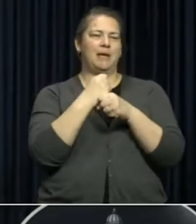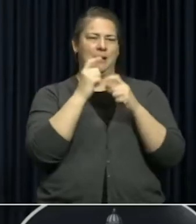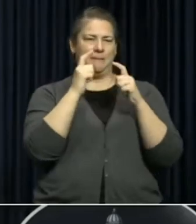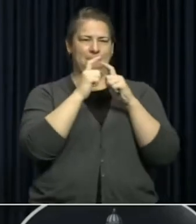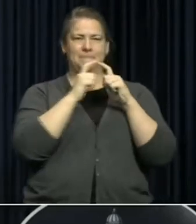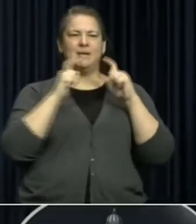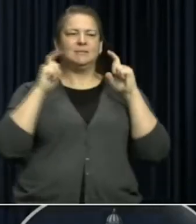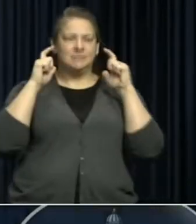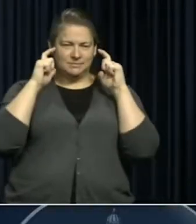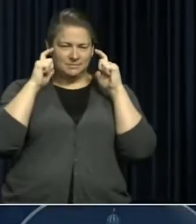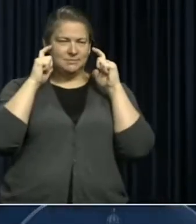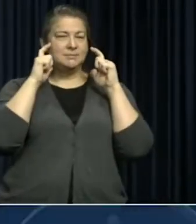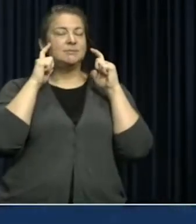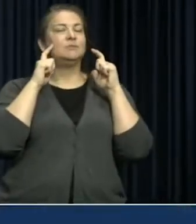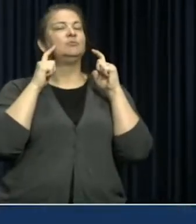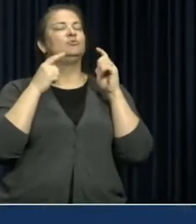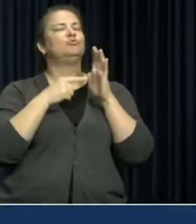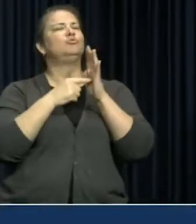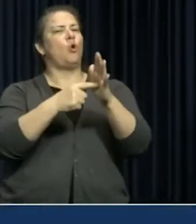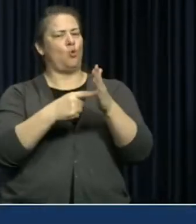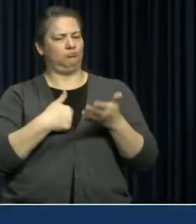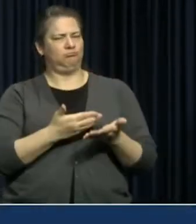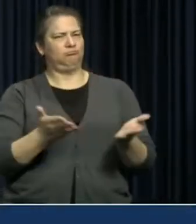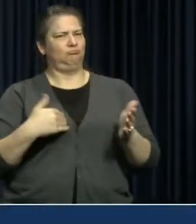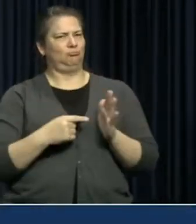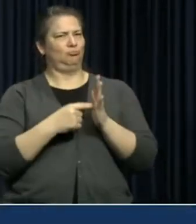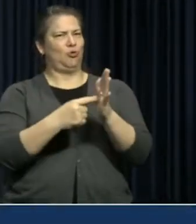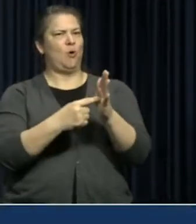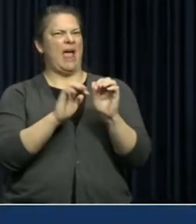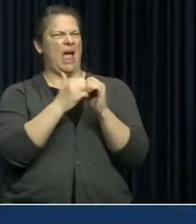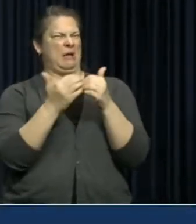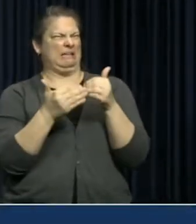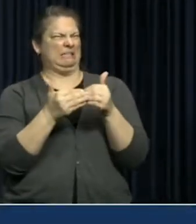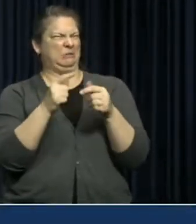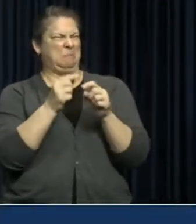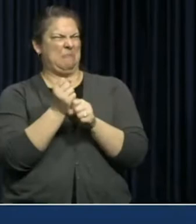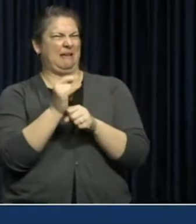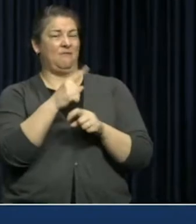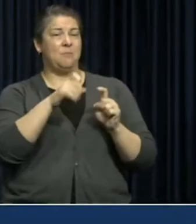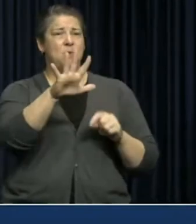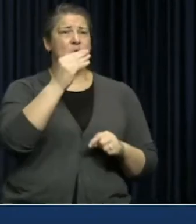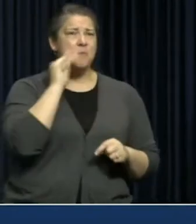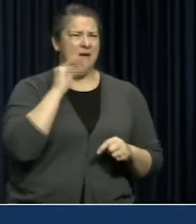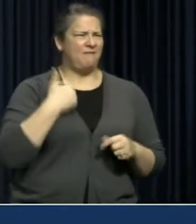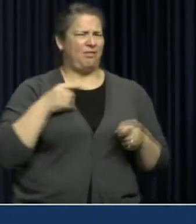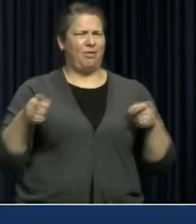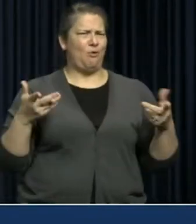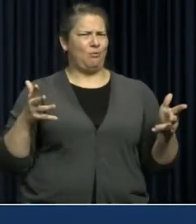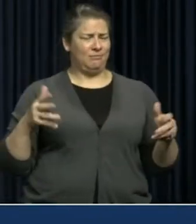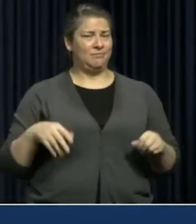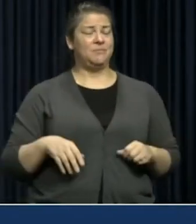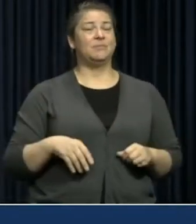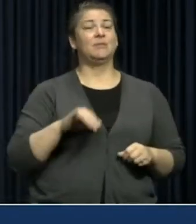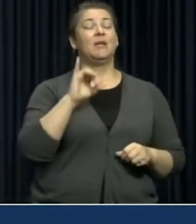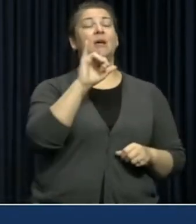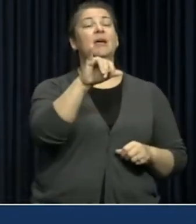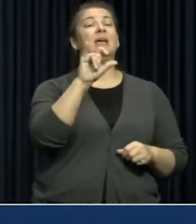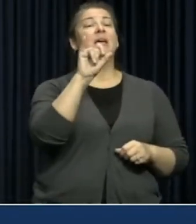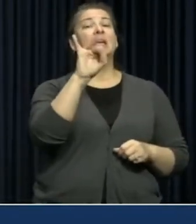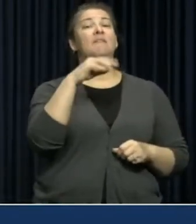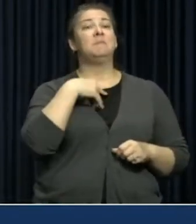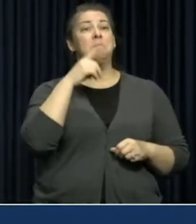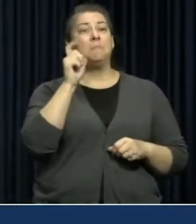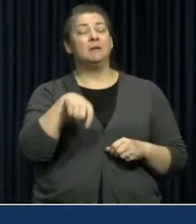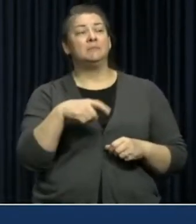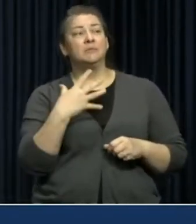household items that that most of us will have around the house. These masks are worn when we make essential trips away from